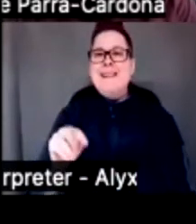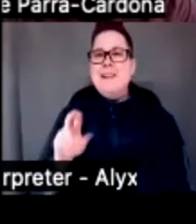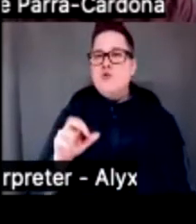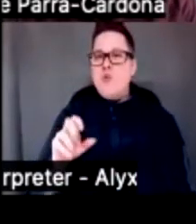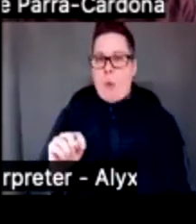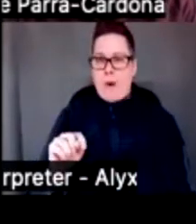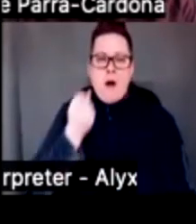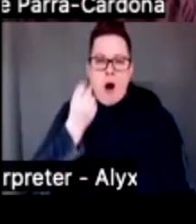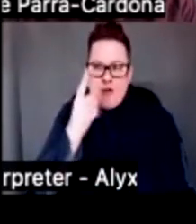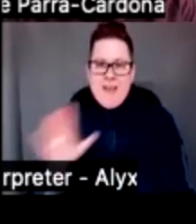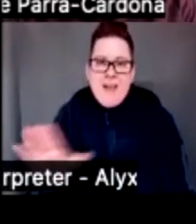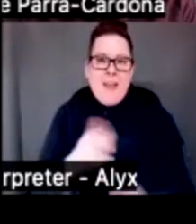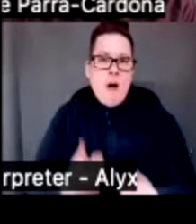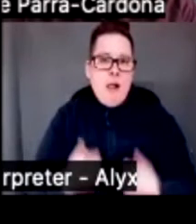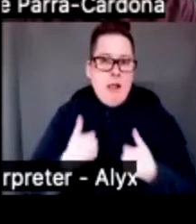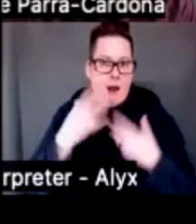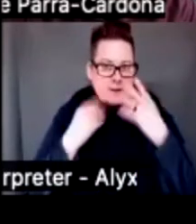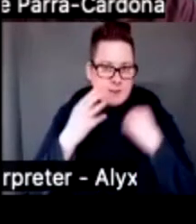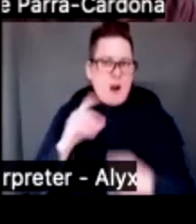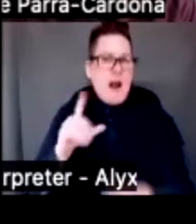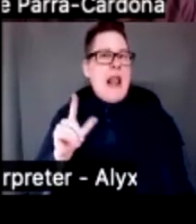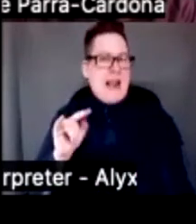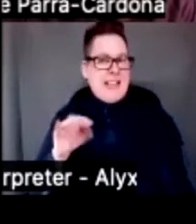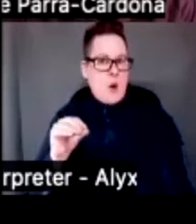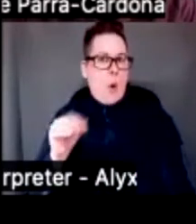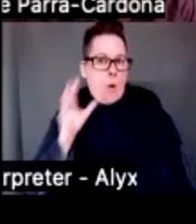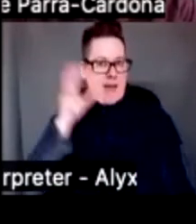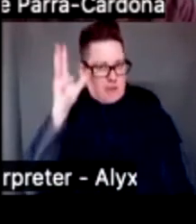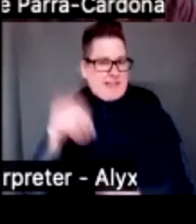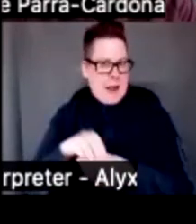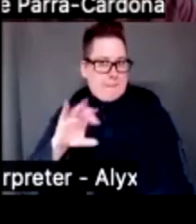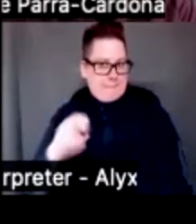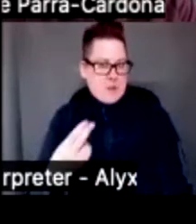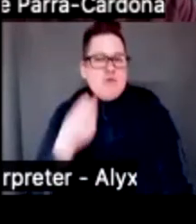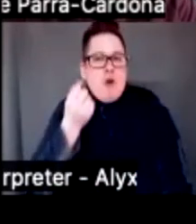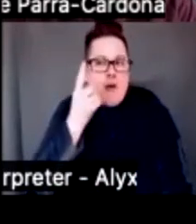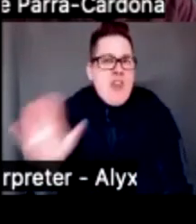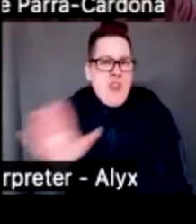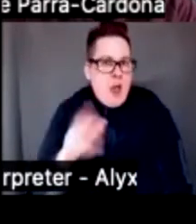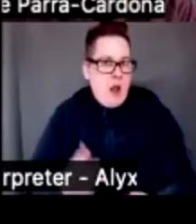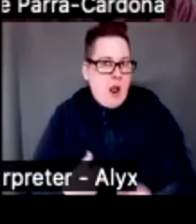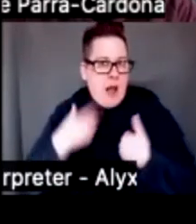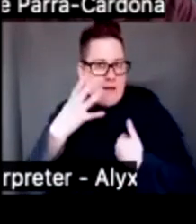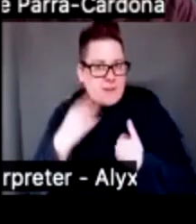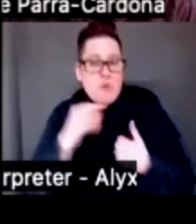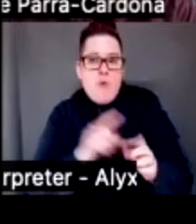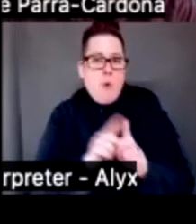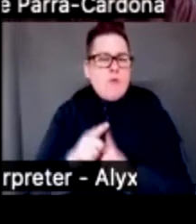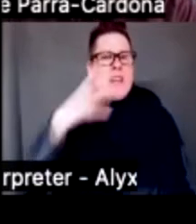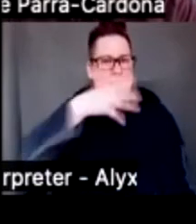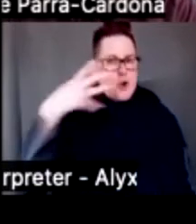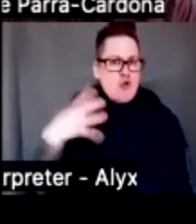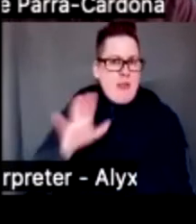from the life experiences of Latino parents in Michigan. We wanted to understand the life experiences of immigrants, but also as parents.